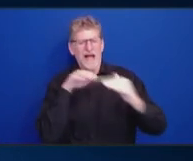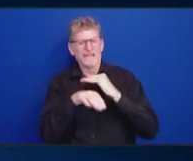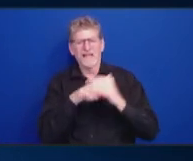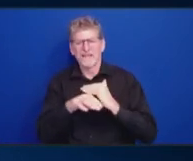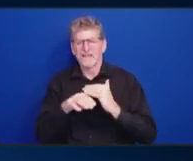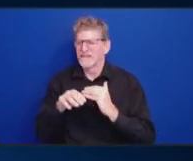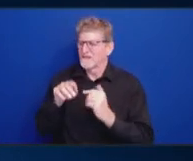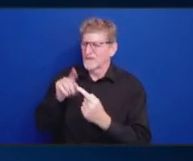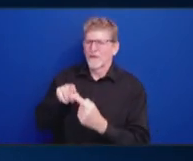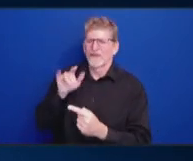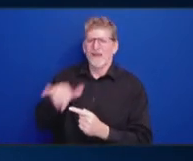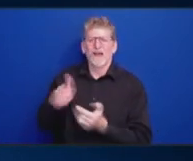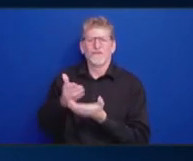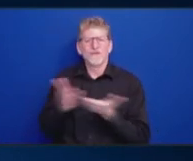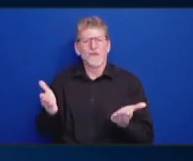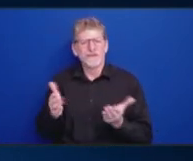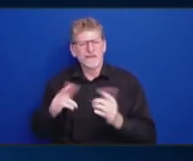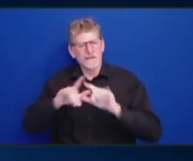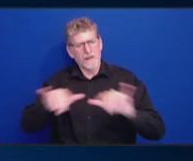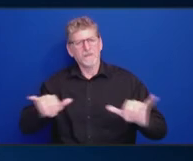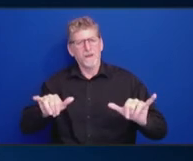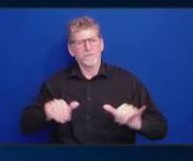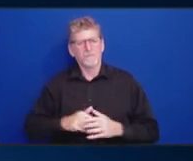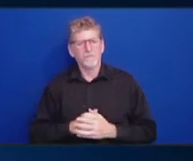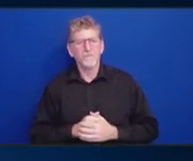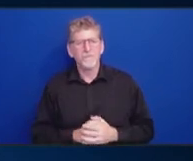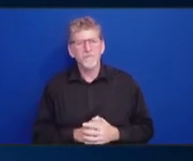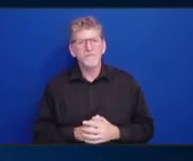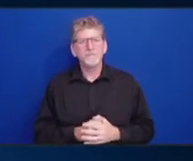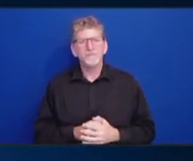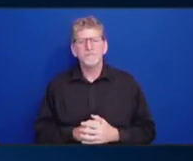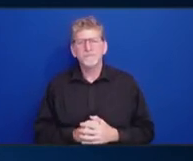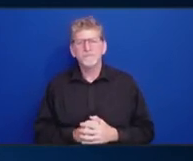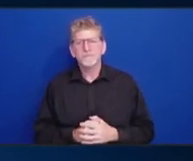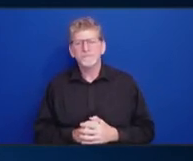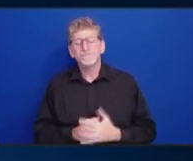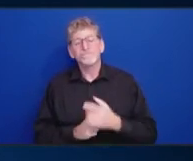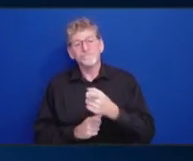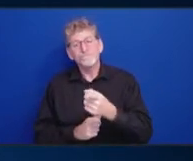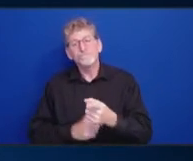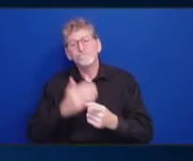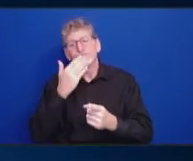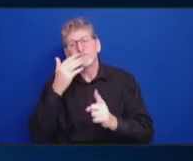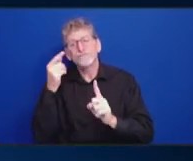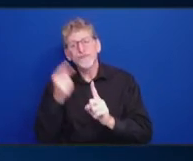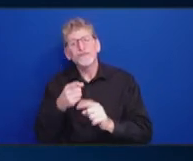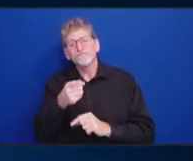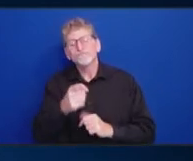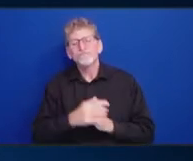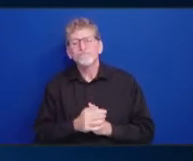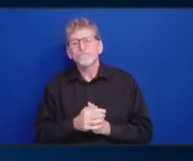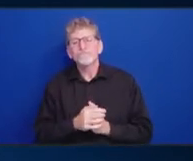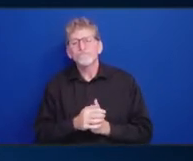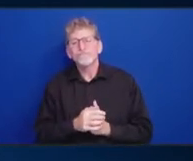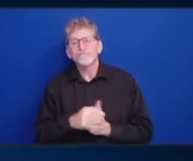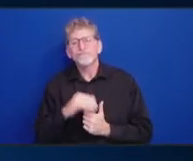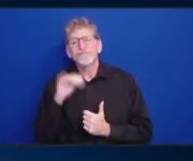Marcella- Mia, that is such a great point. I think that's something that, as the equity working group, we should think about.